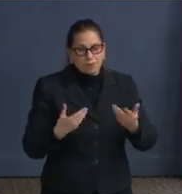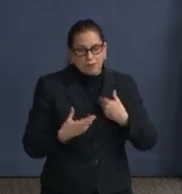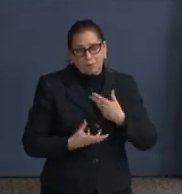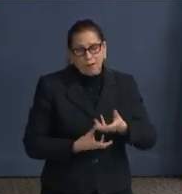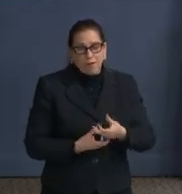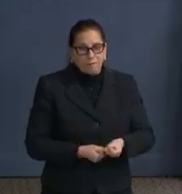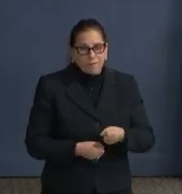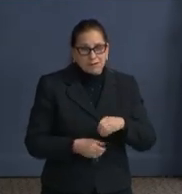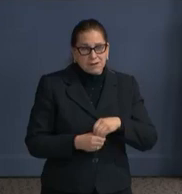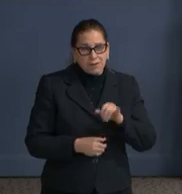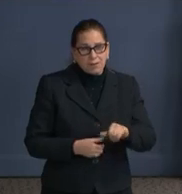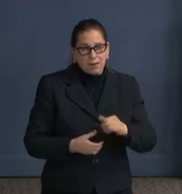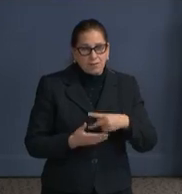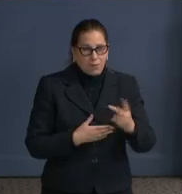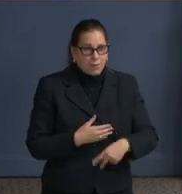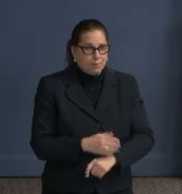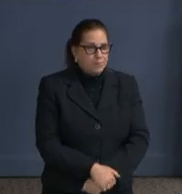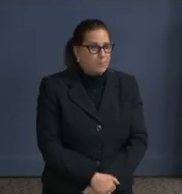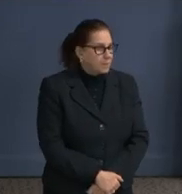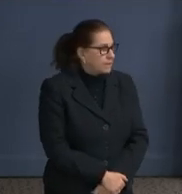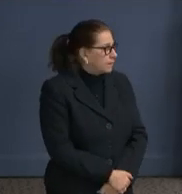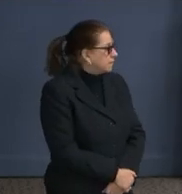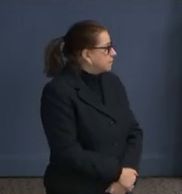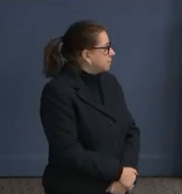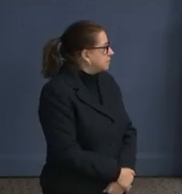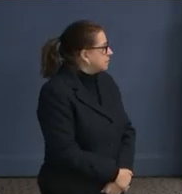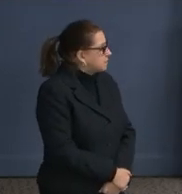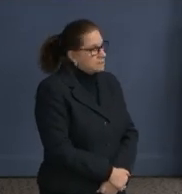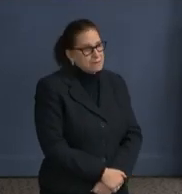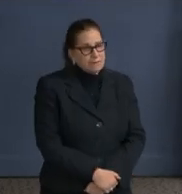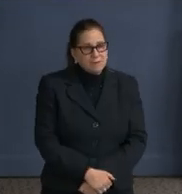Yep. Yeah. follow on that, Dr. Nexvik.